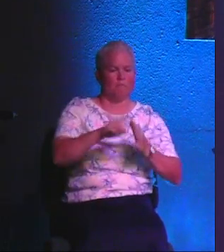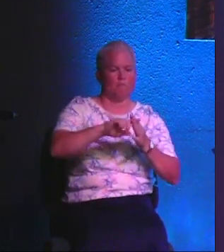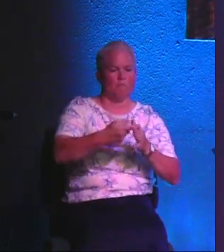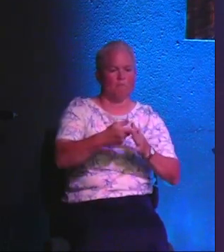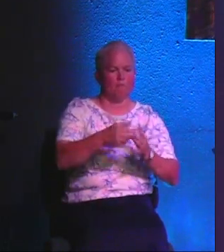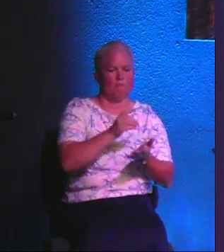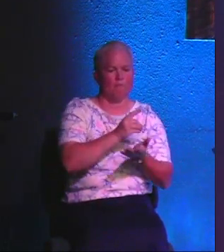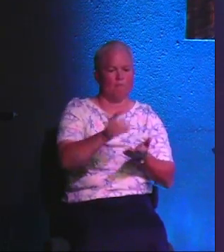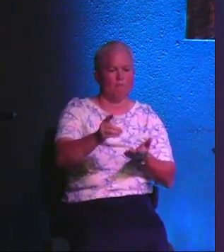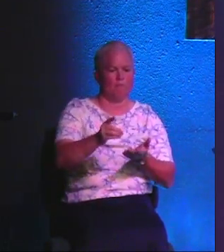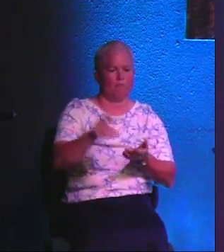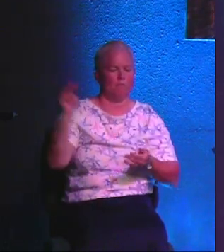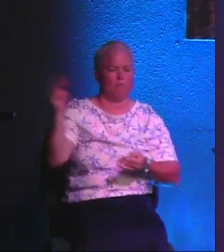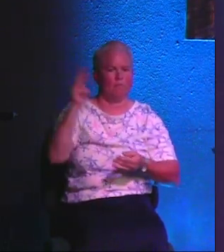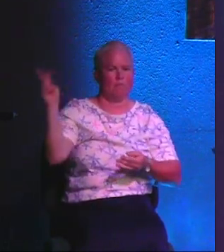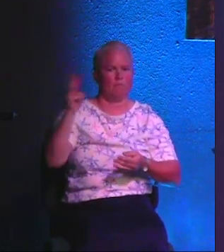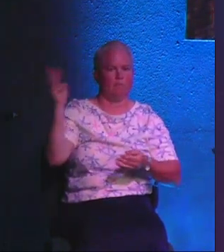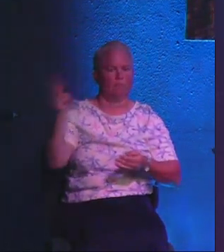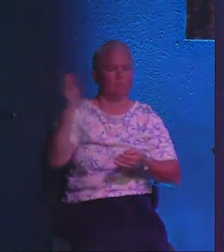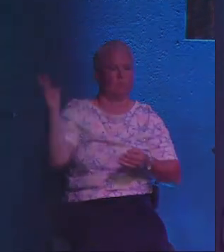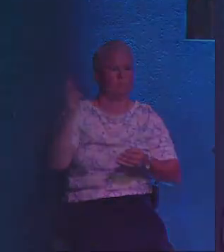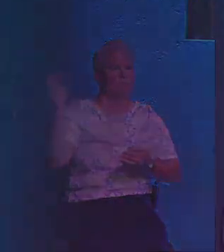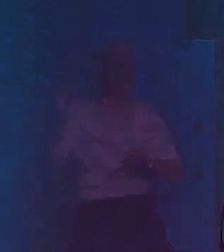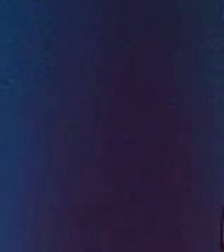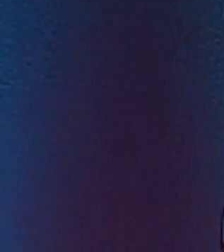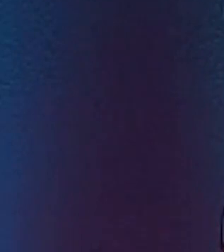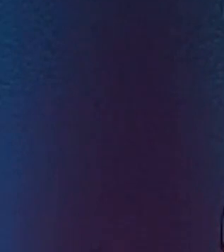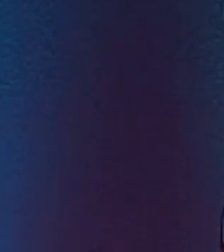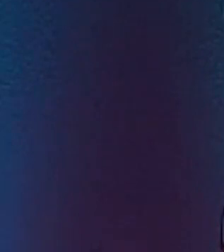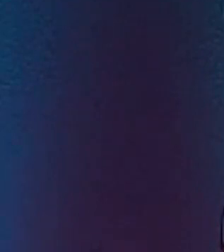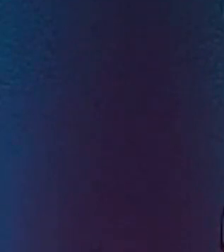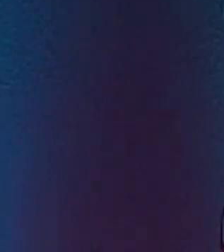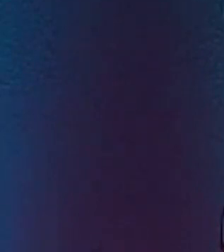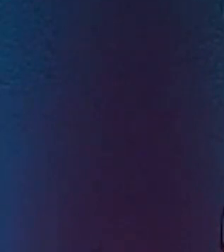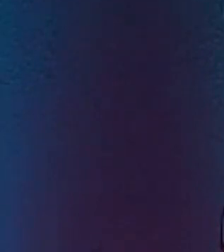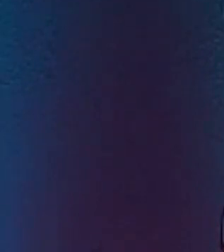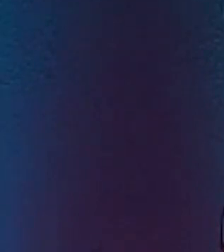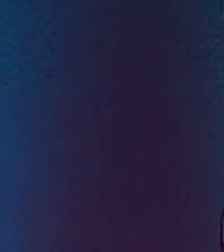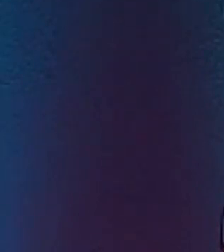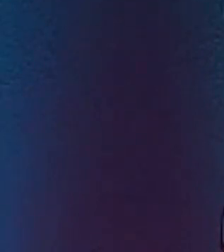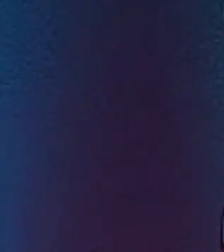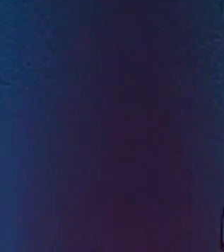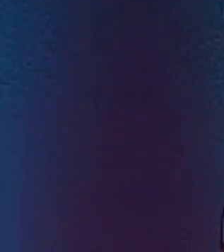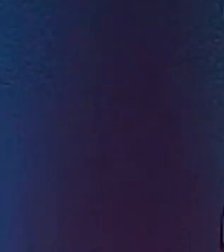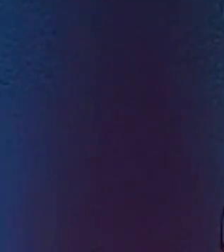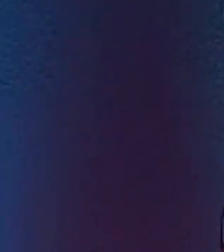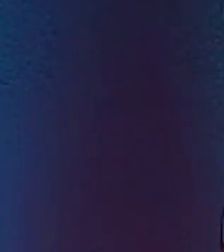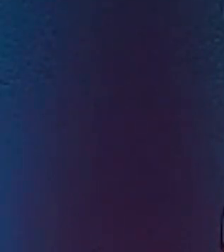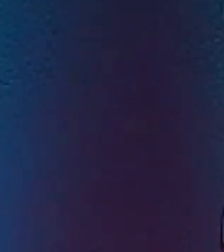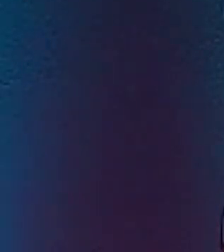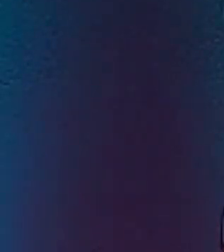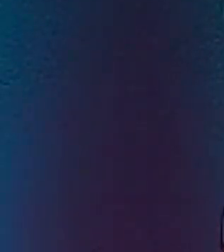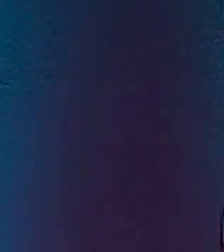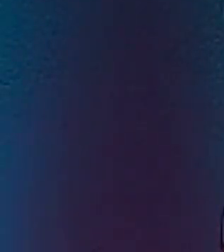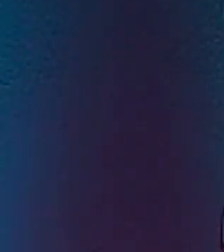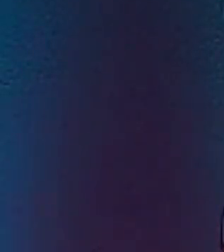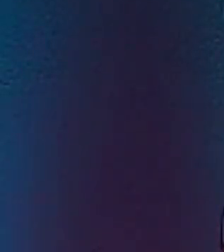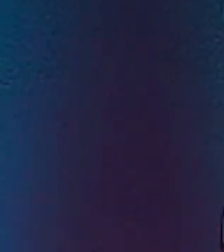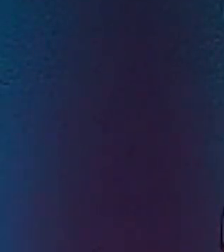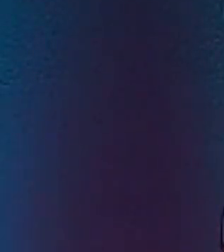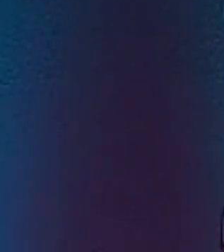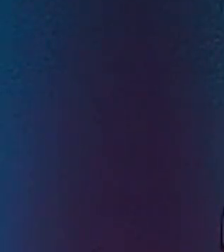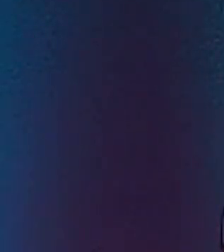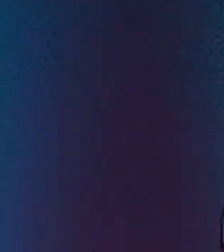starting this coming Wednesday. Yes. So we have 6.30 is when they start. We have stuff for